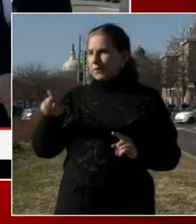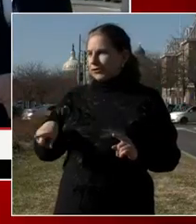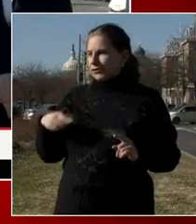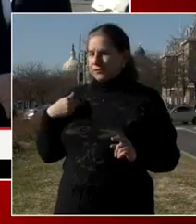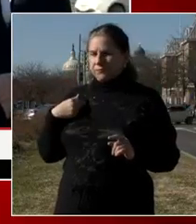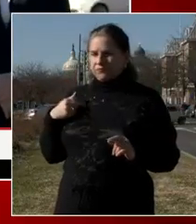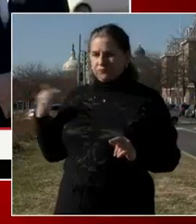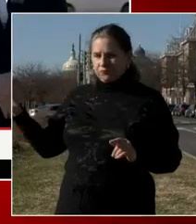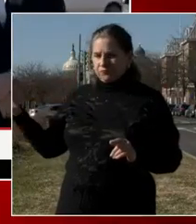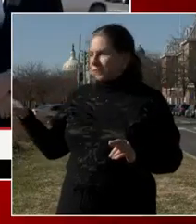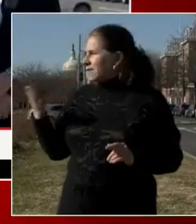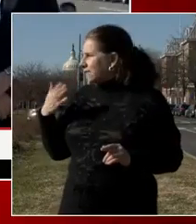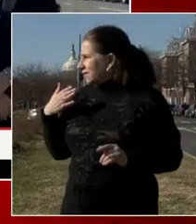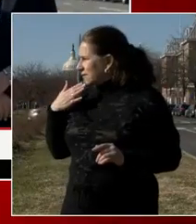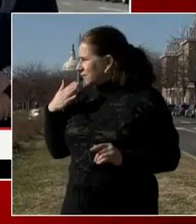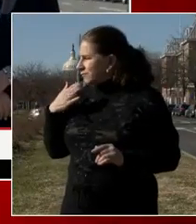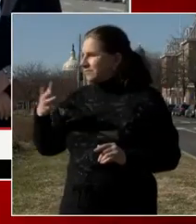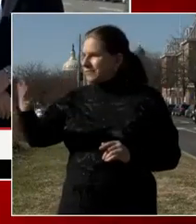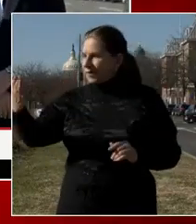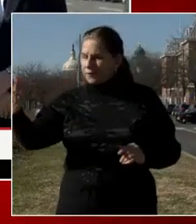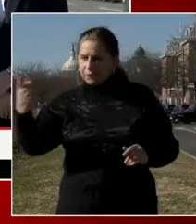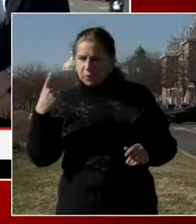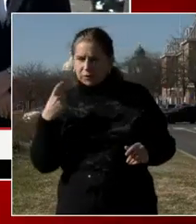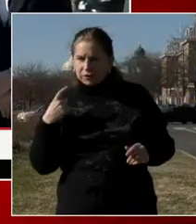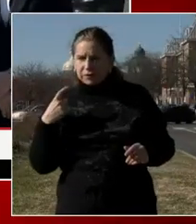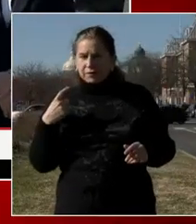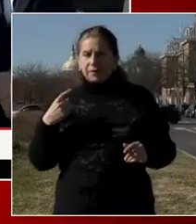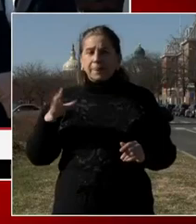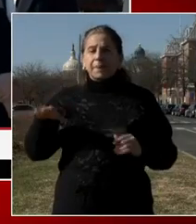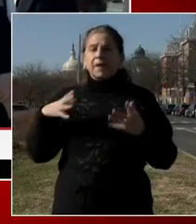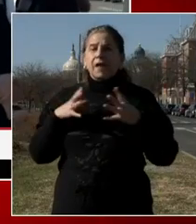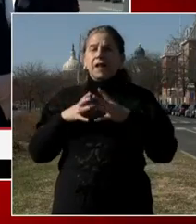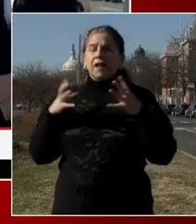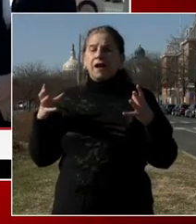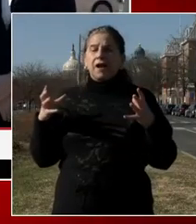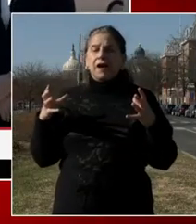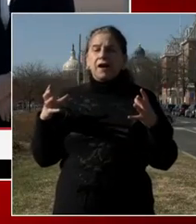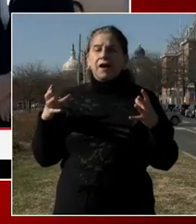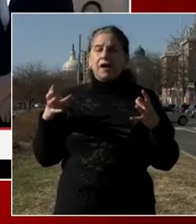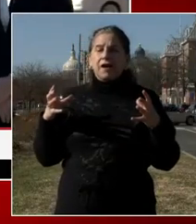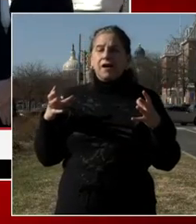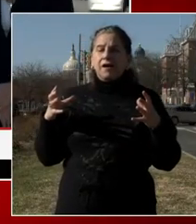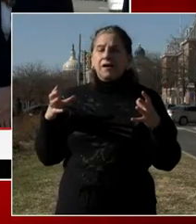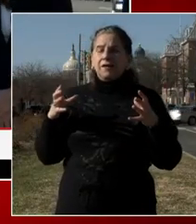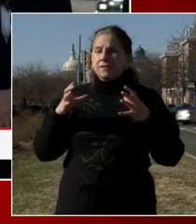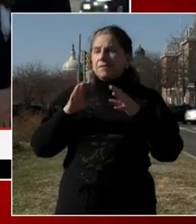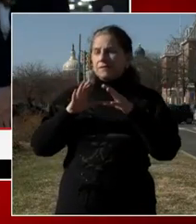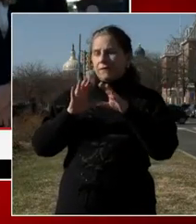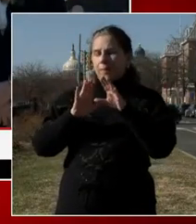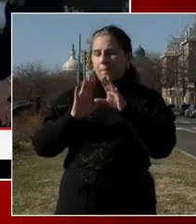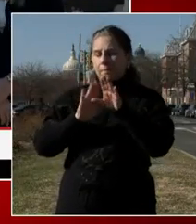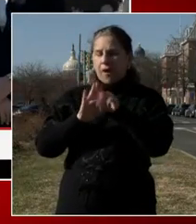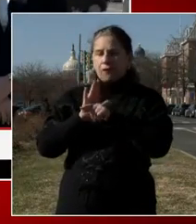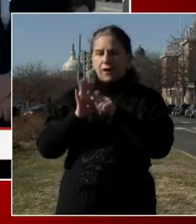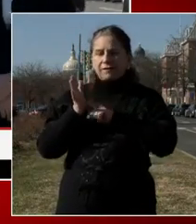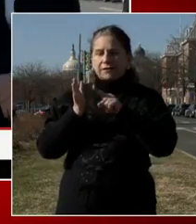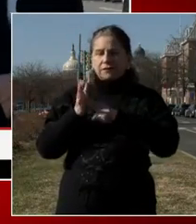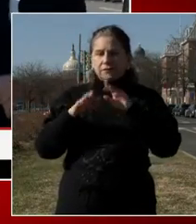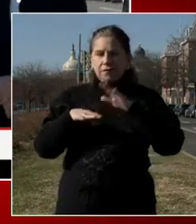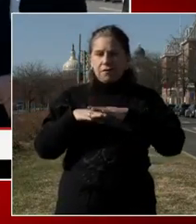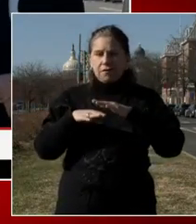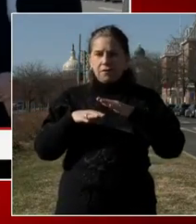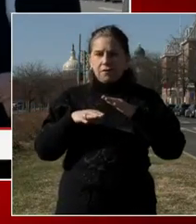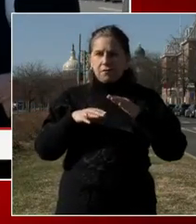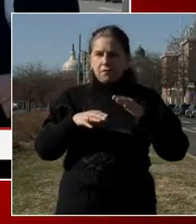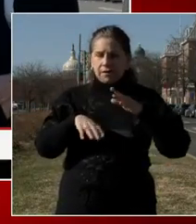Um, thanks for the question, Stephanie. So, uh, a lot of the vetting and the background investigations that happened through the national guard, uh, occur when